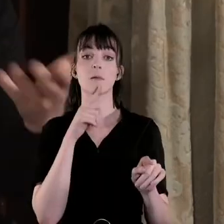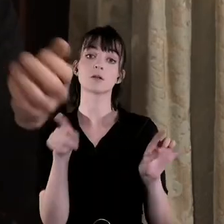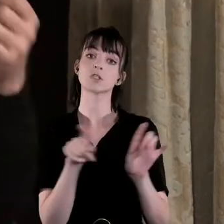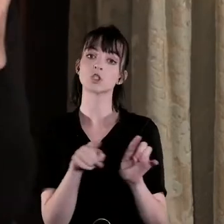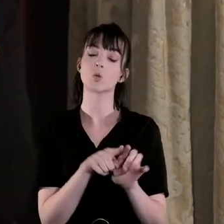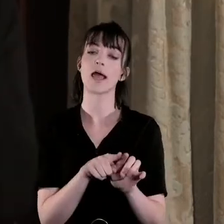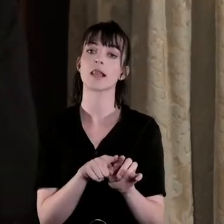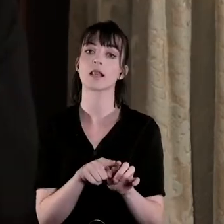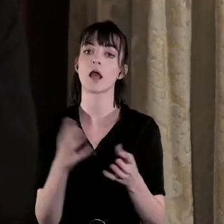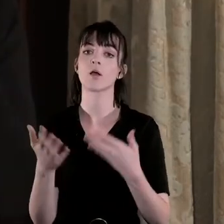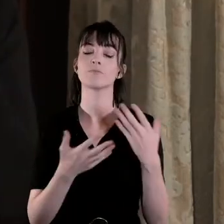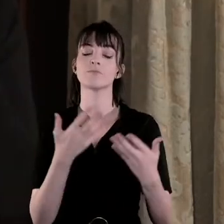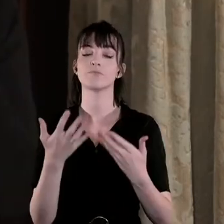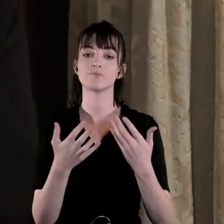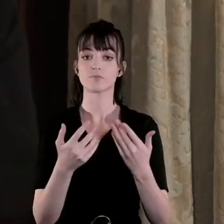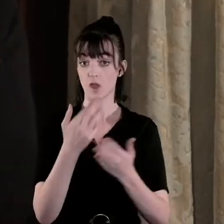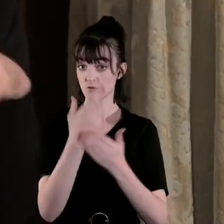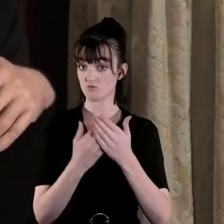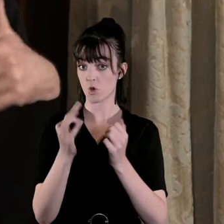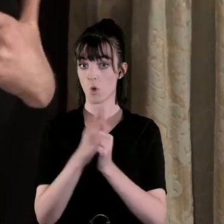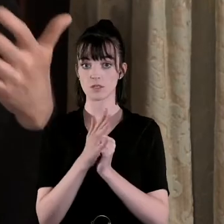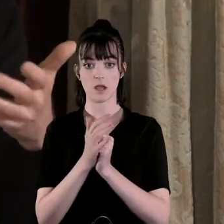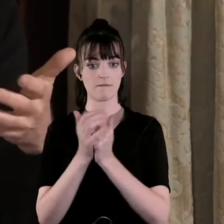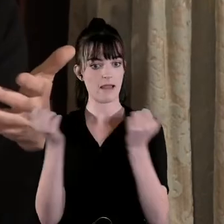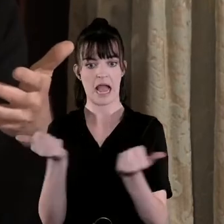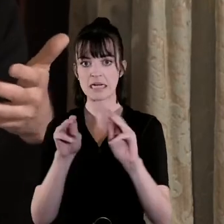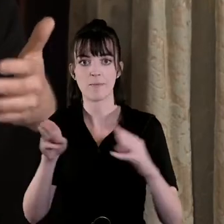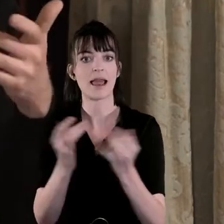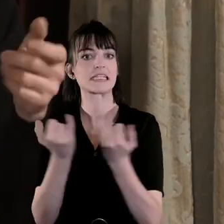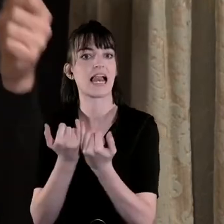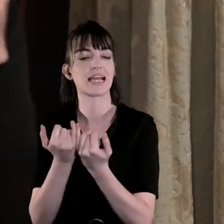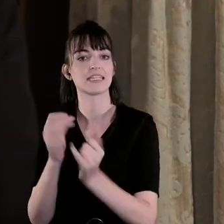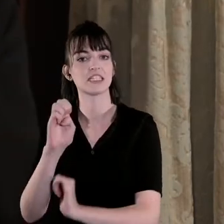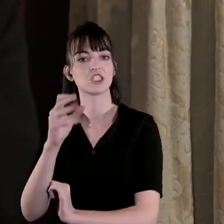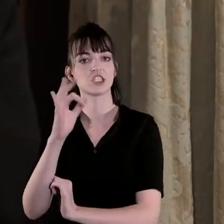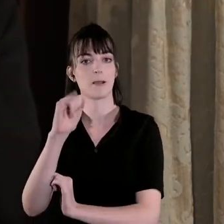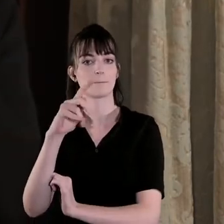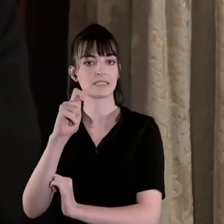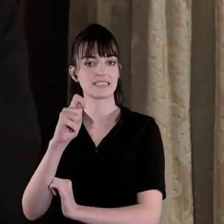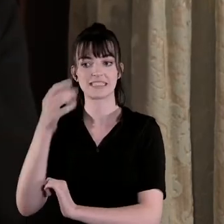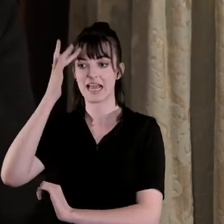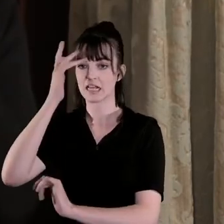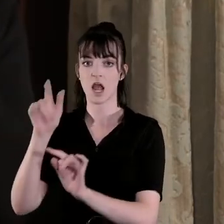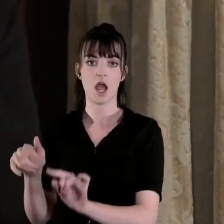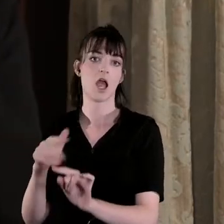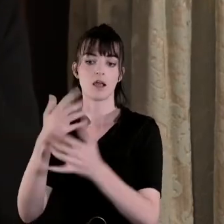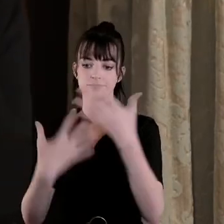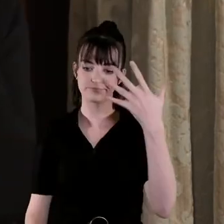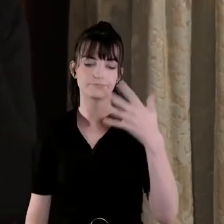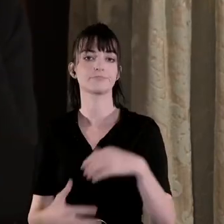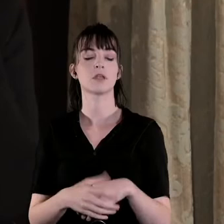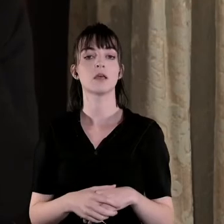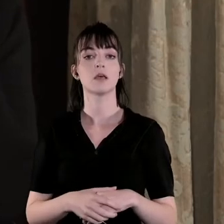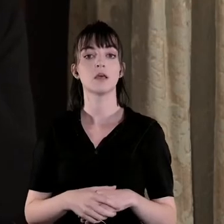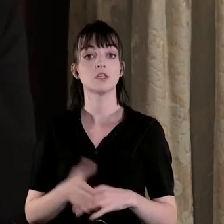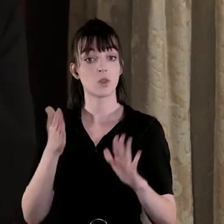of a different settlement would be for places like Egypt and India and so on and so I